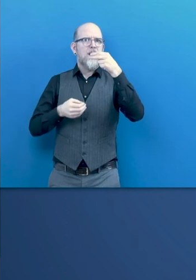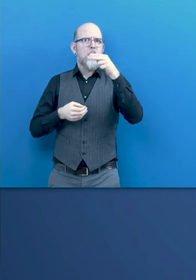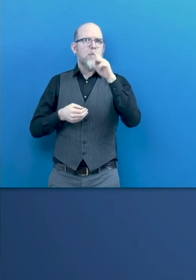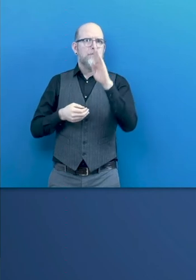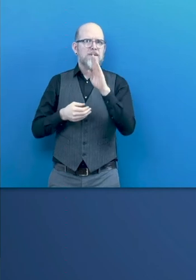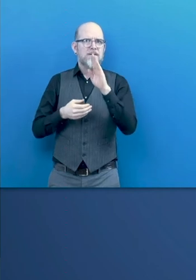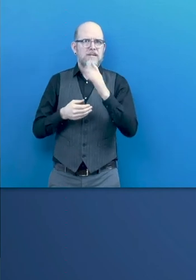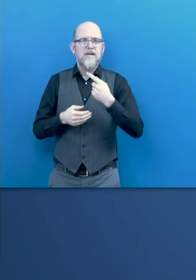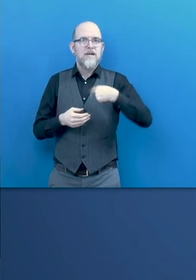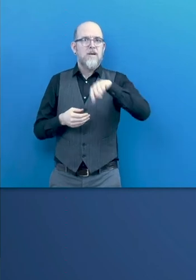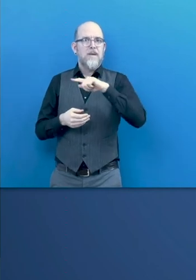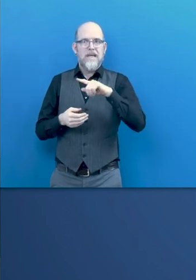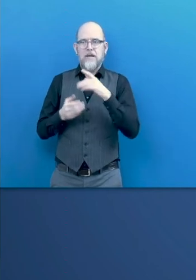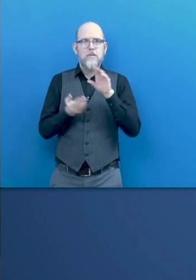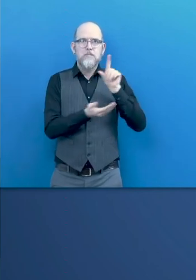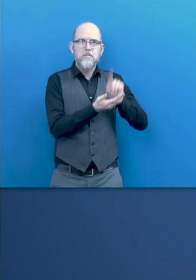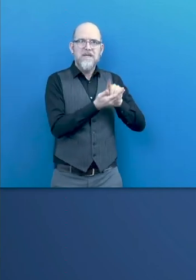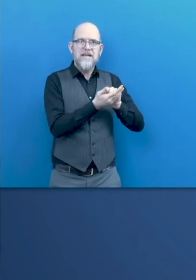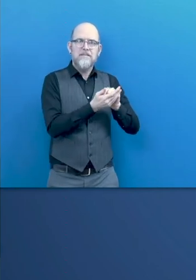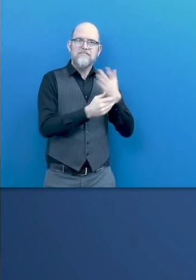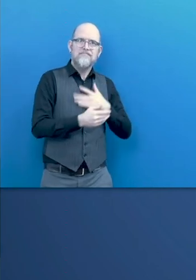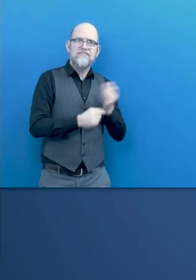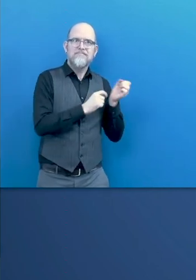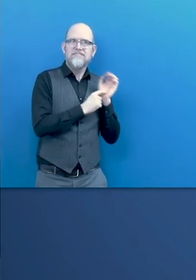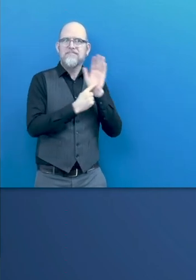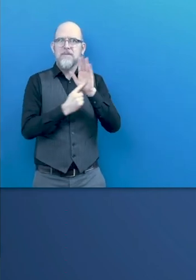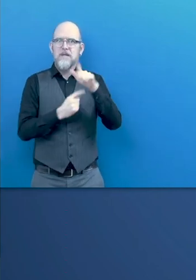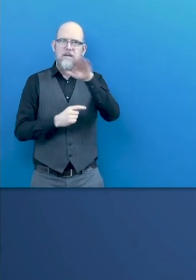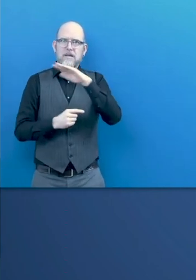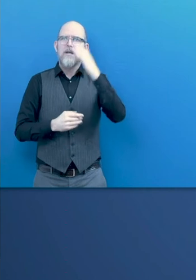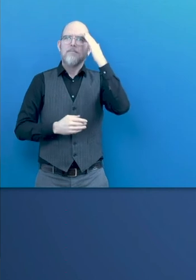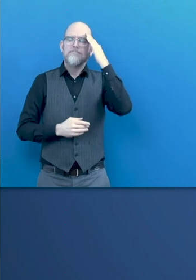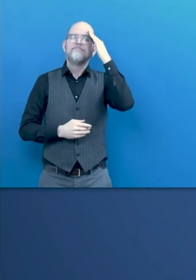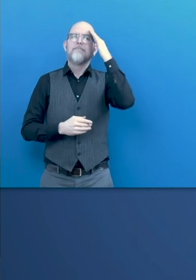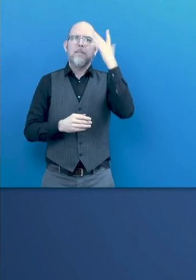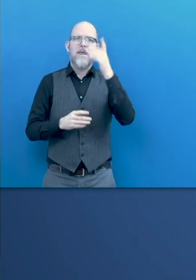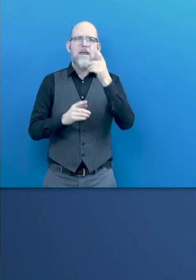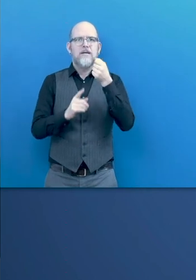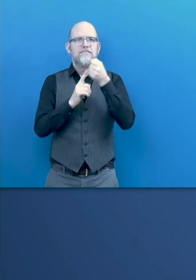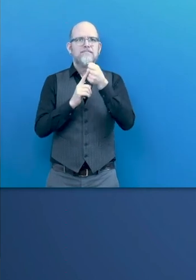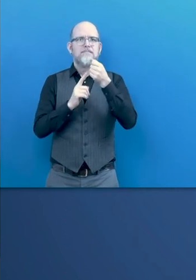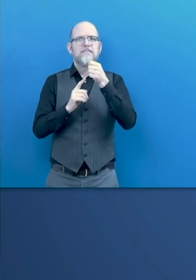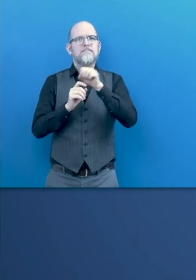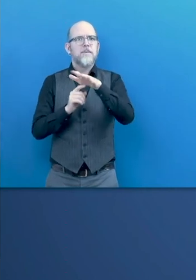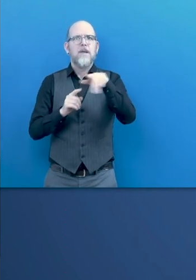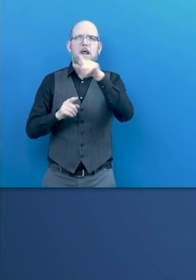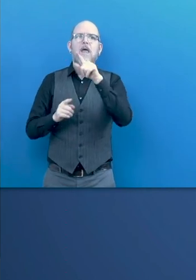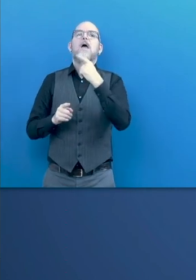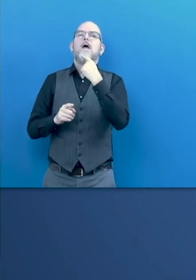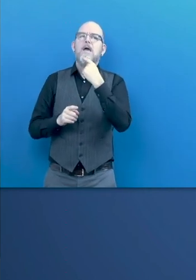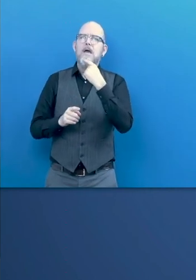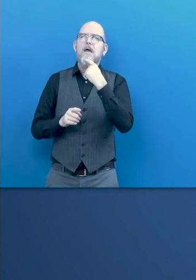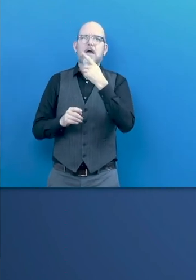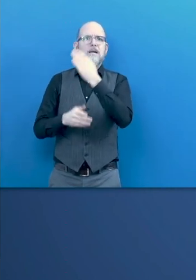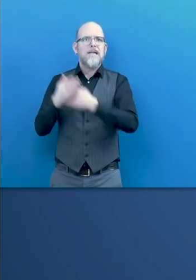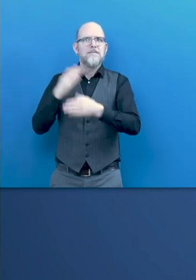impact of the digital world of work on people with disabilities and to identify the actions needed to shape the future of